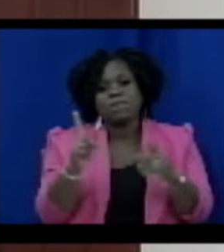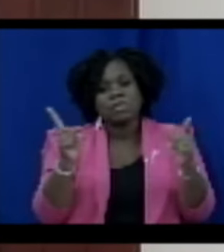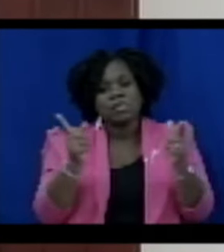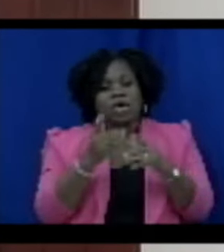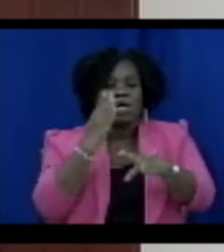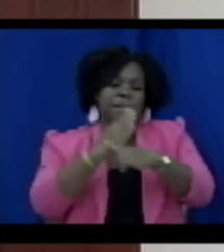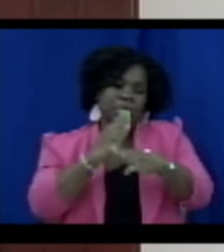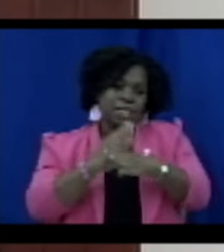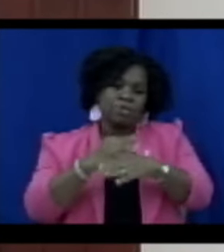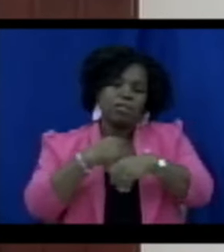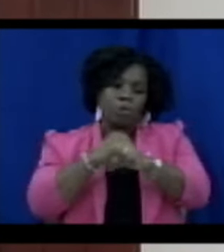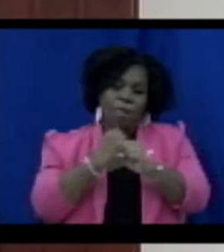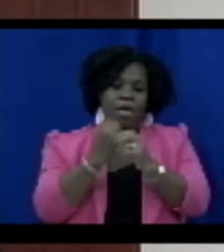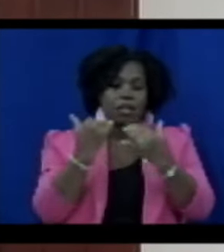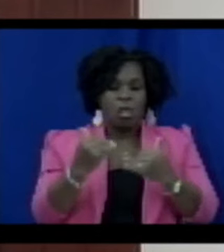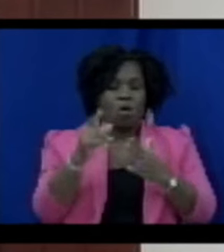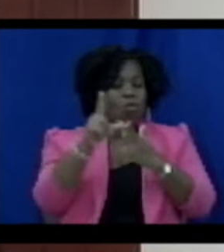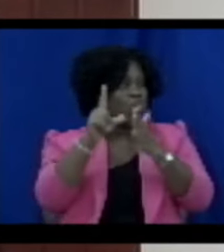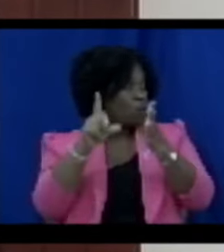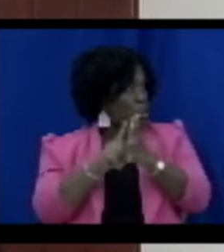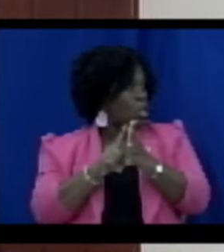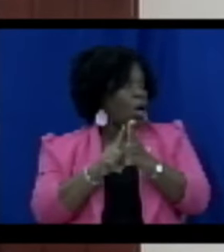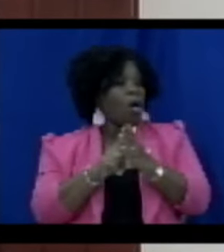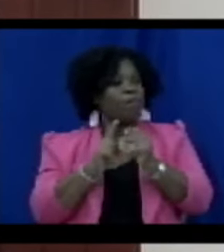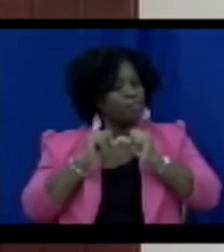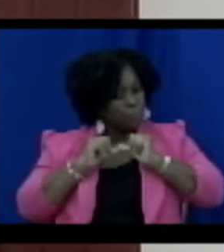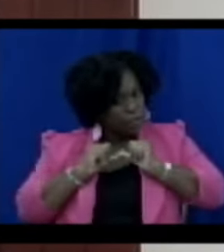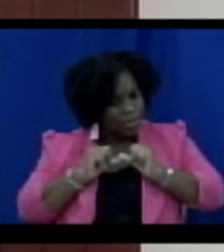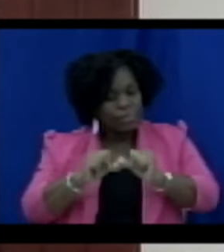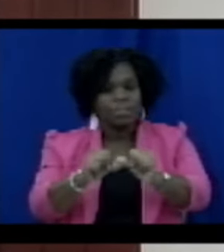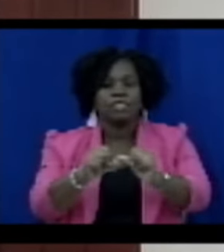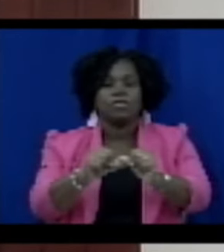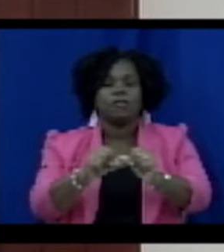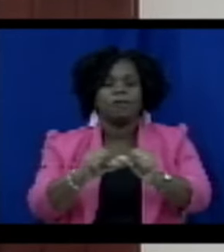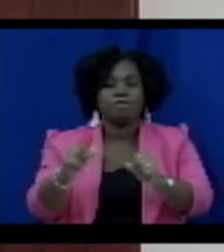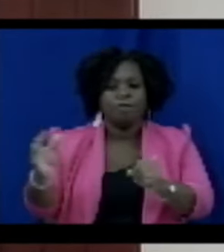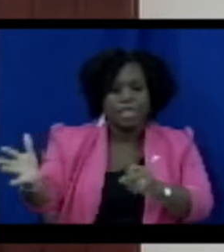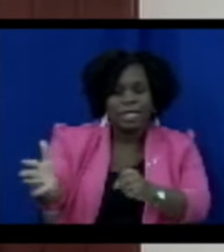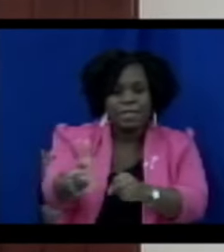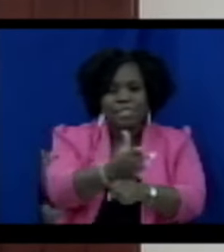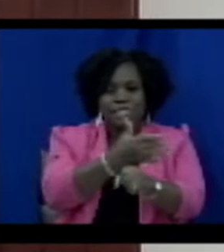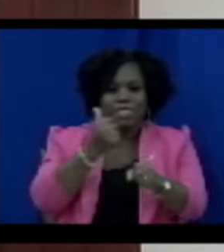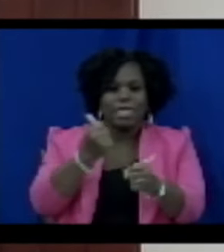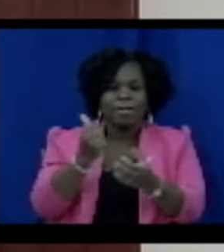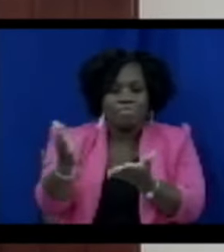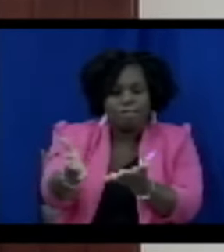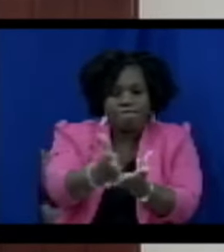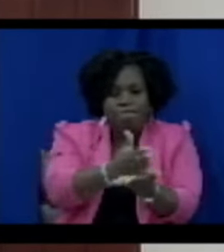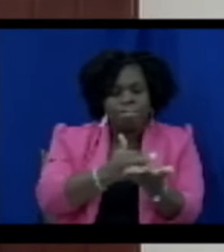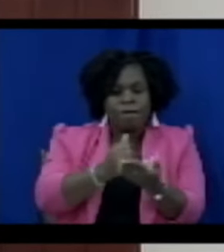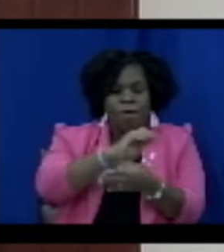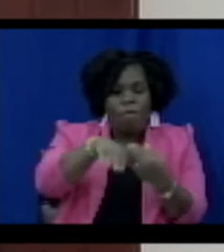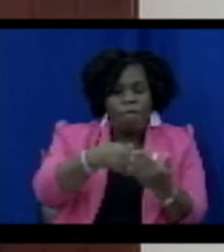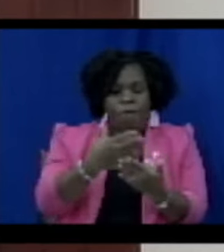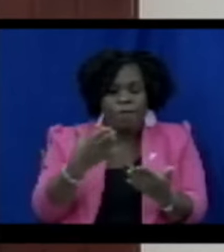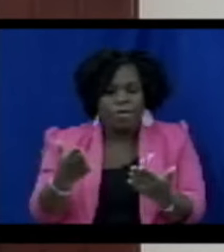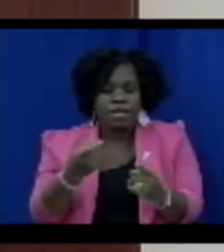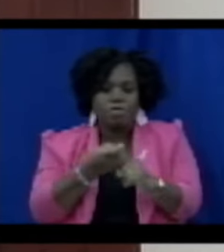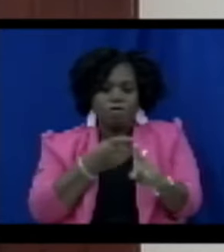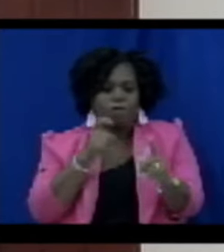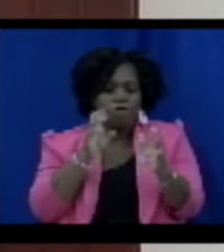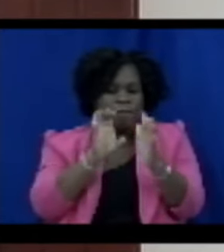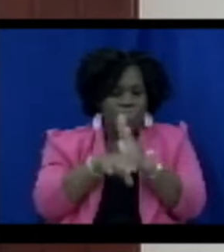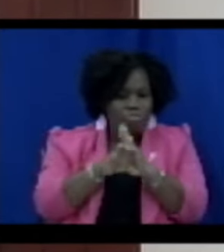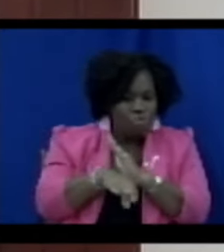enforcement to power, the power, to move against the widest range of proceeds of crimes related assets. By making this change, we